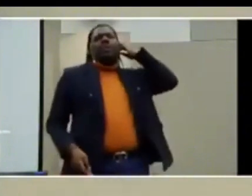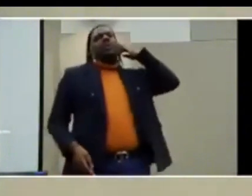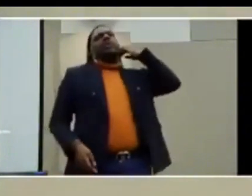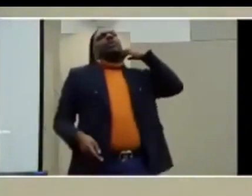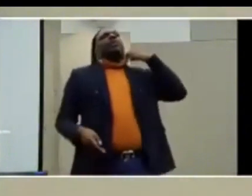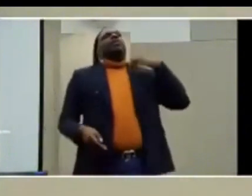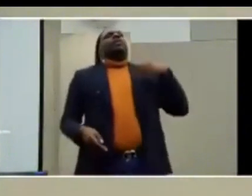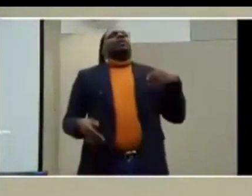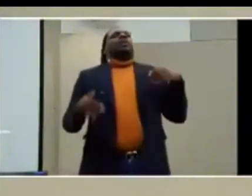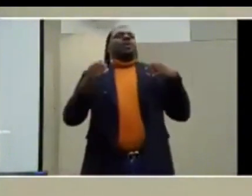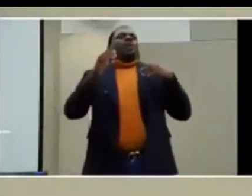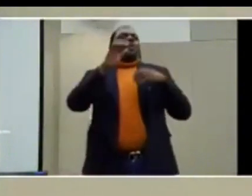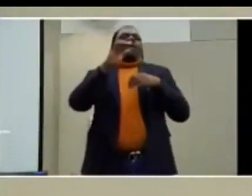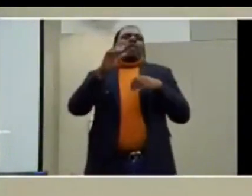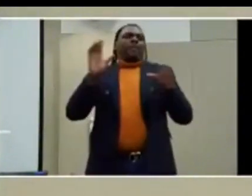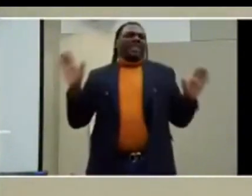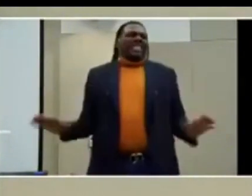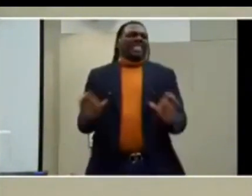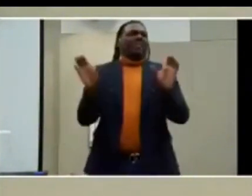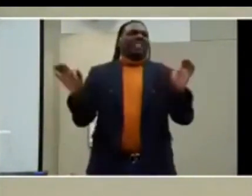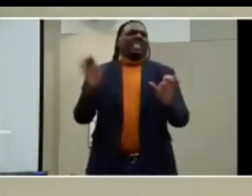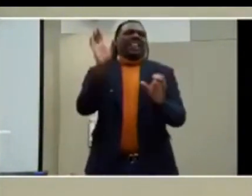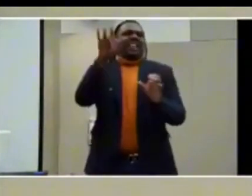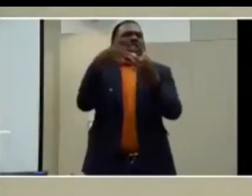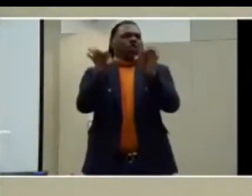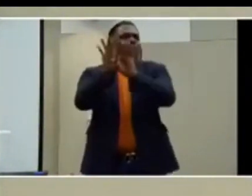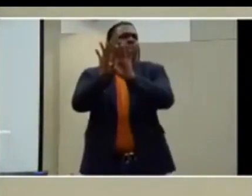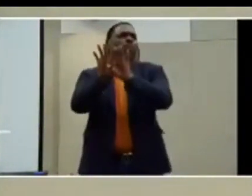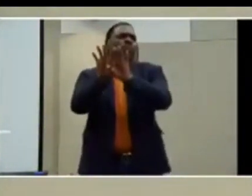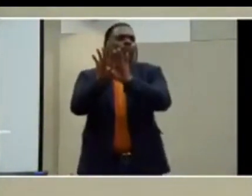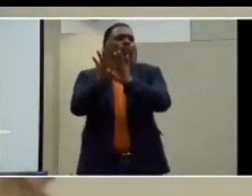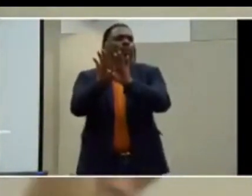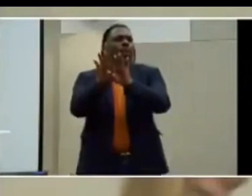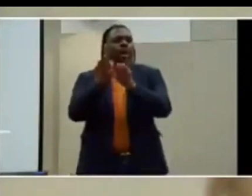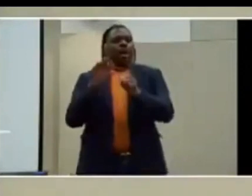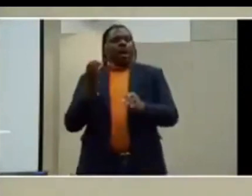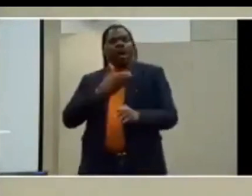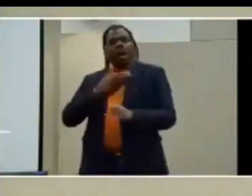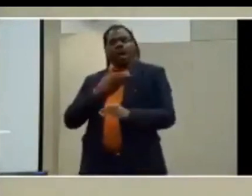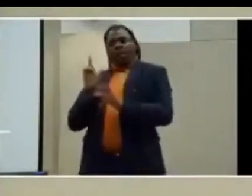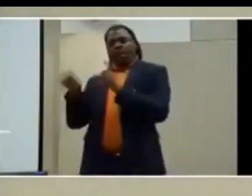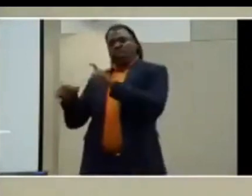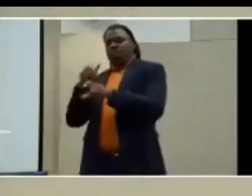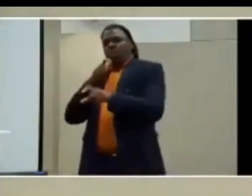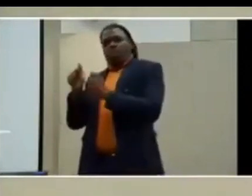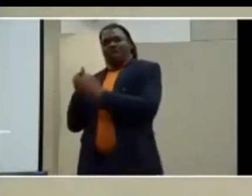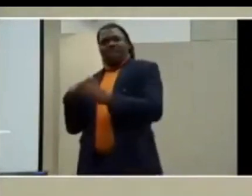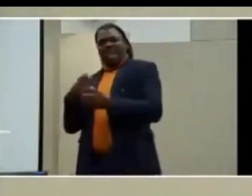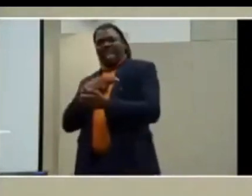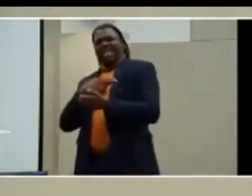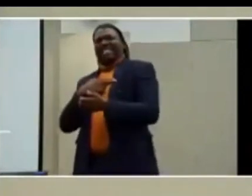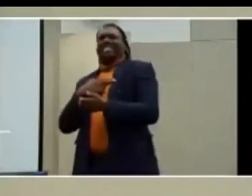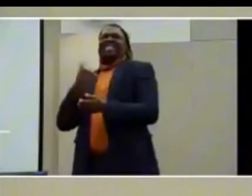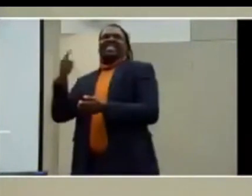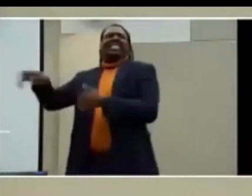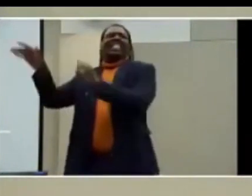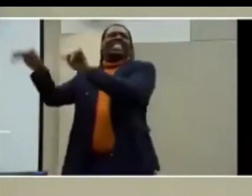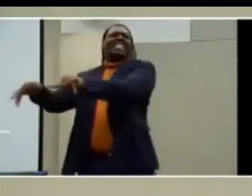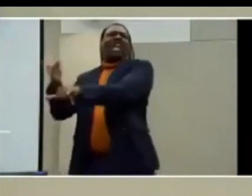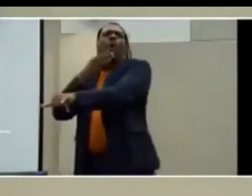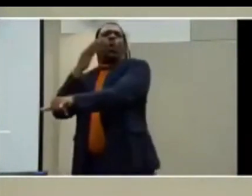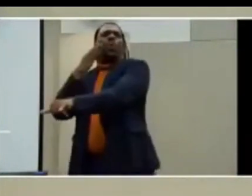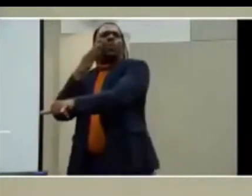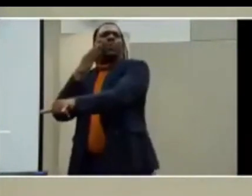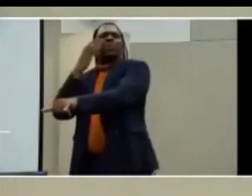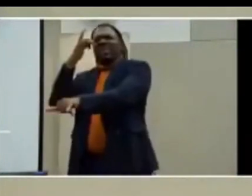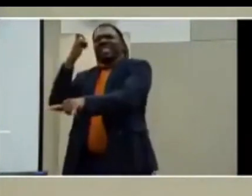Participation is critical to our well-being, and what our users tell us is that they very often choose to stay home because they don't know